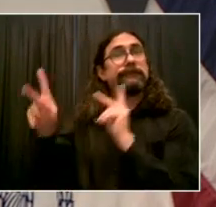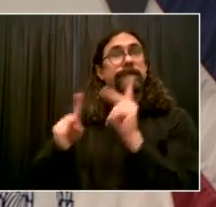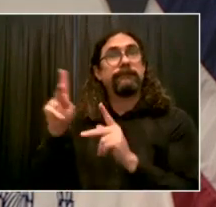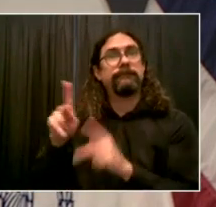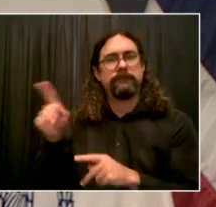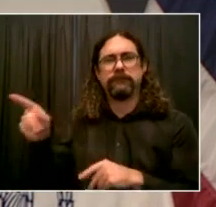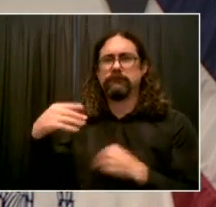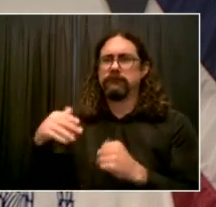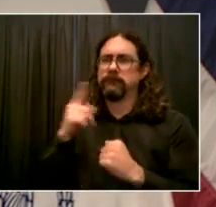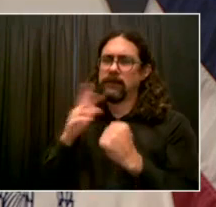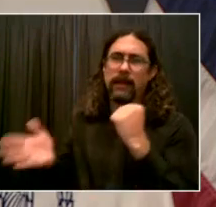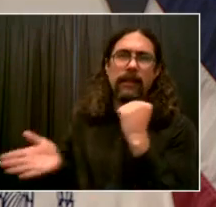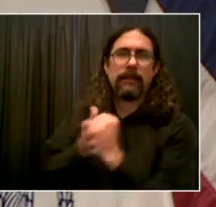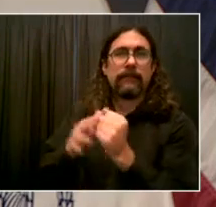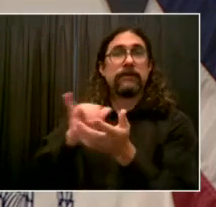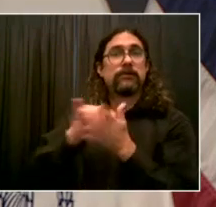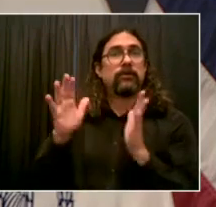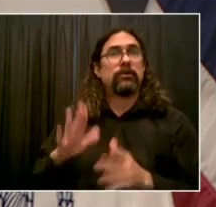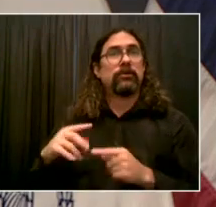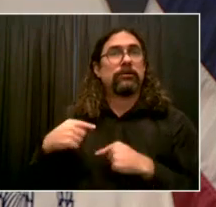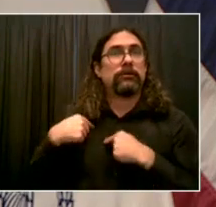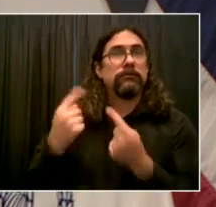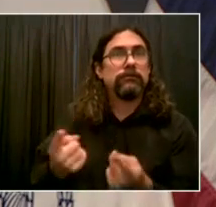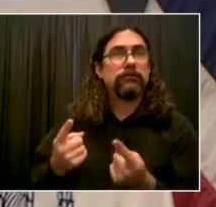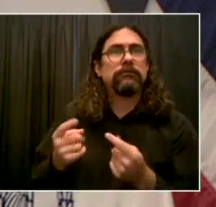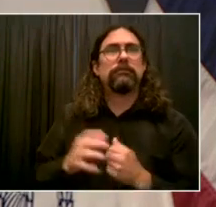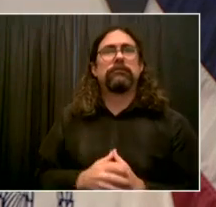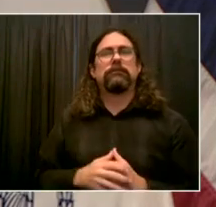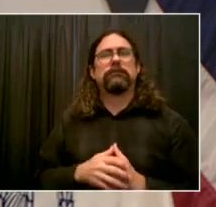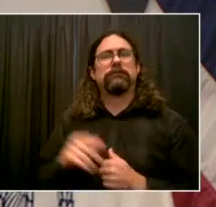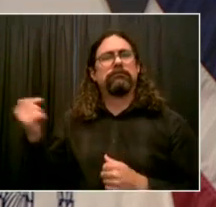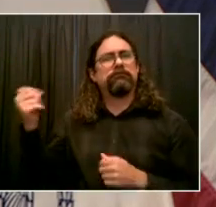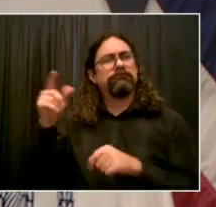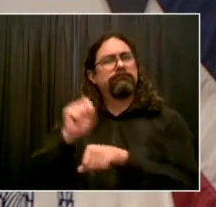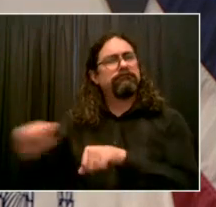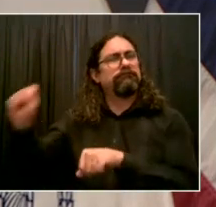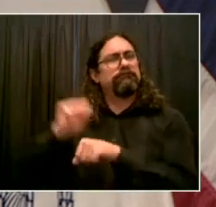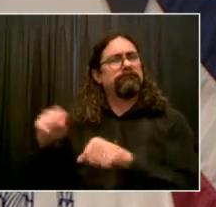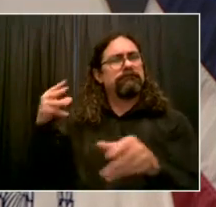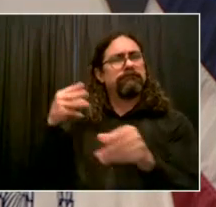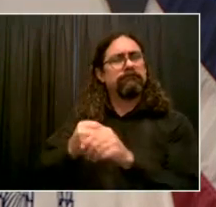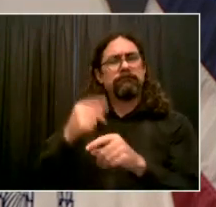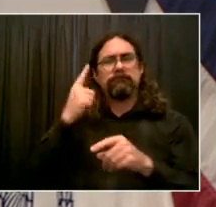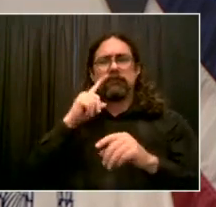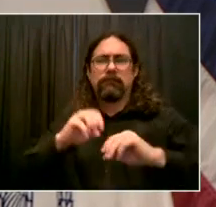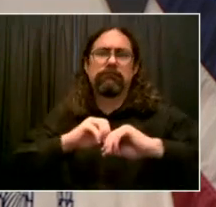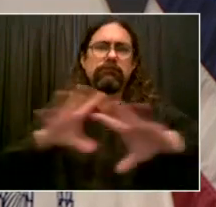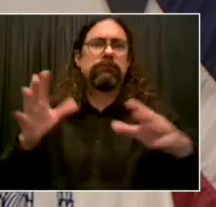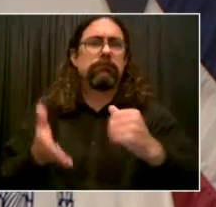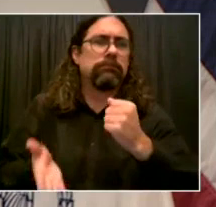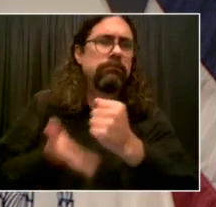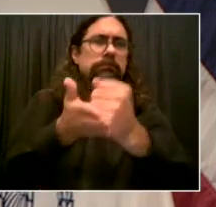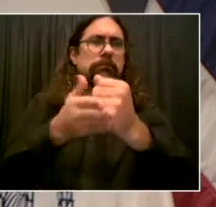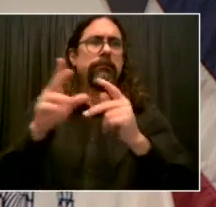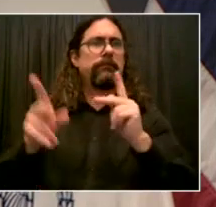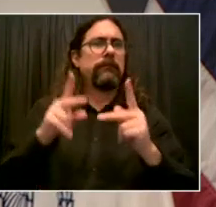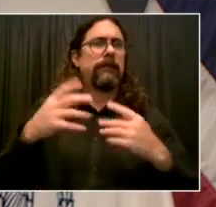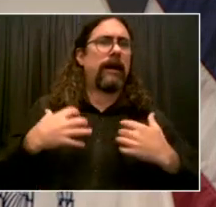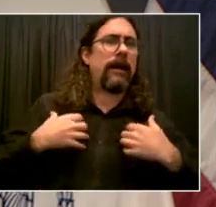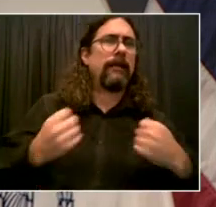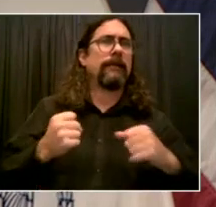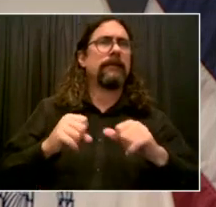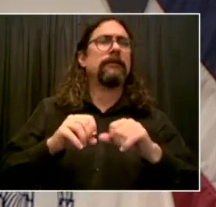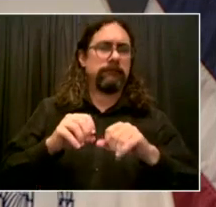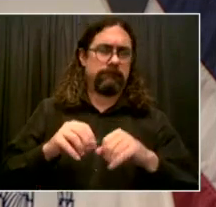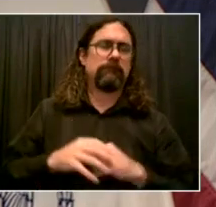health care proactively to the people. First, of course, I want you to hear from the city's doctor. And he has the great distinction of being the